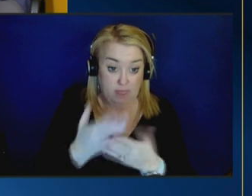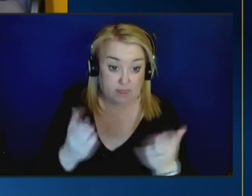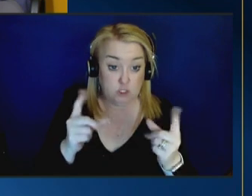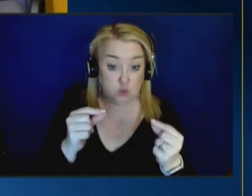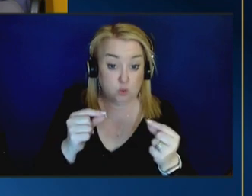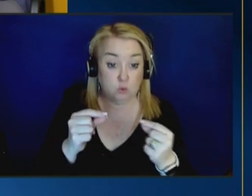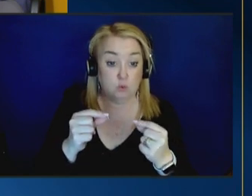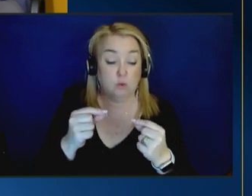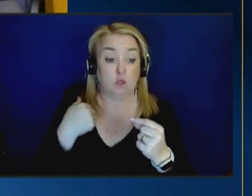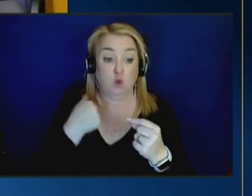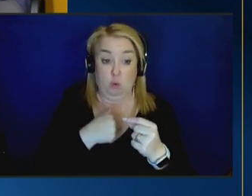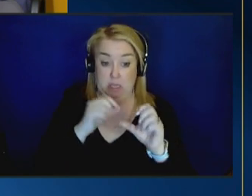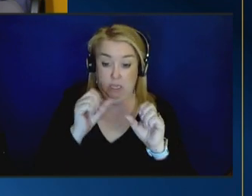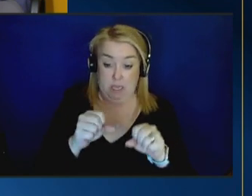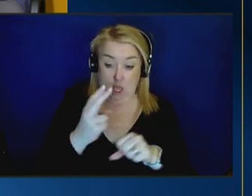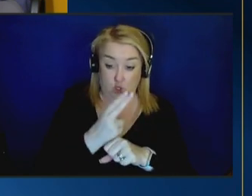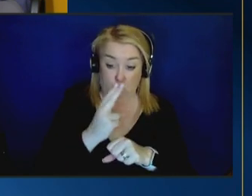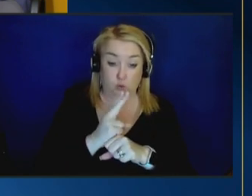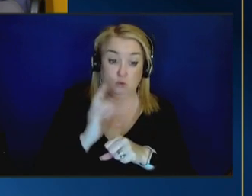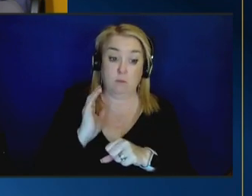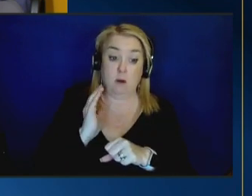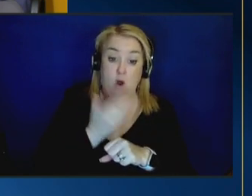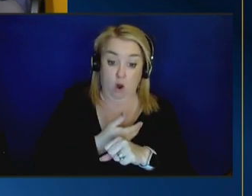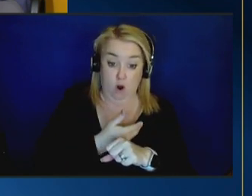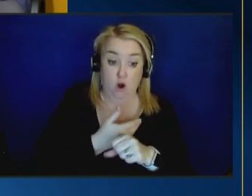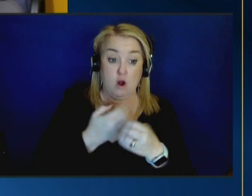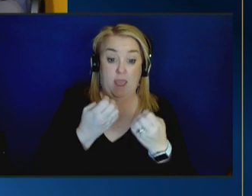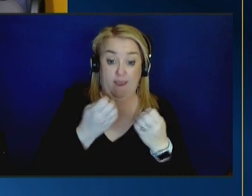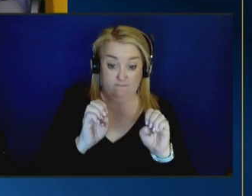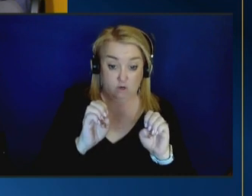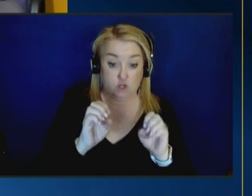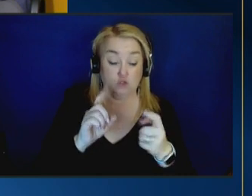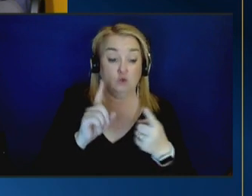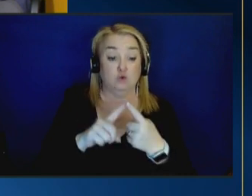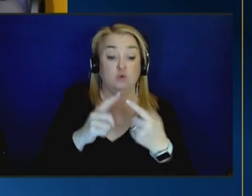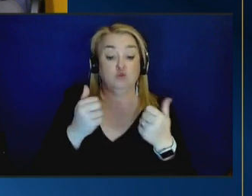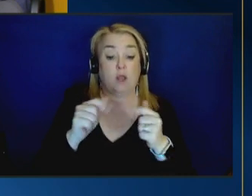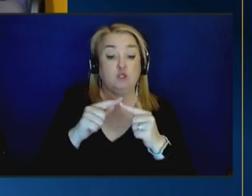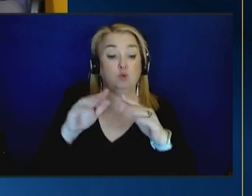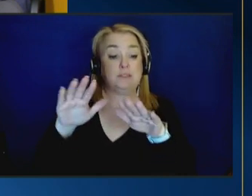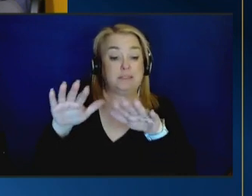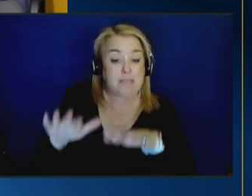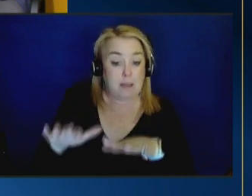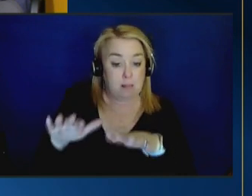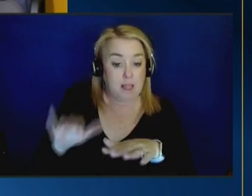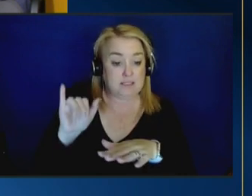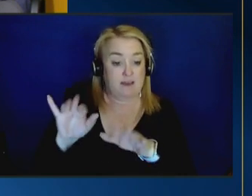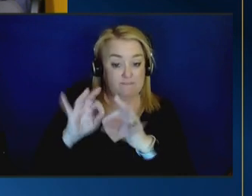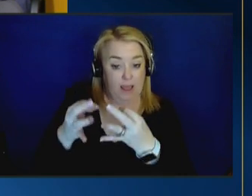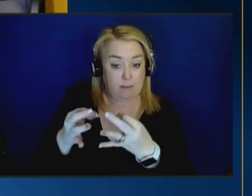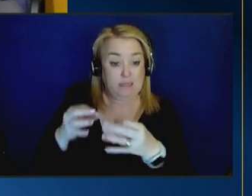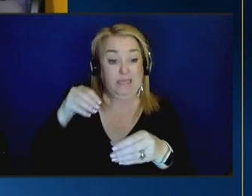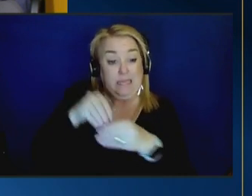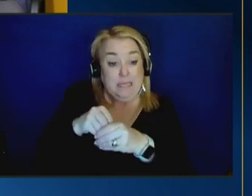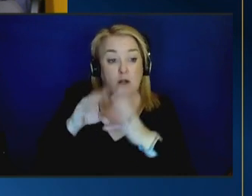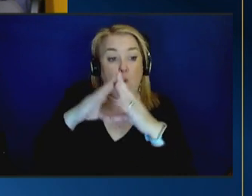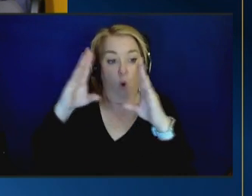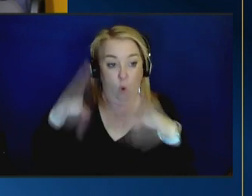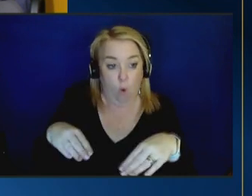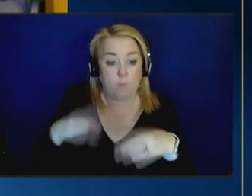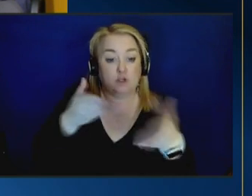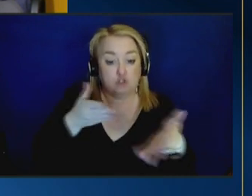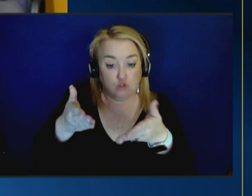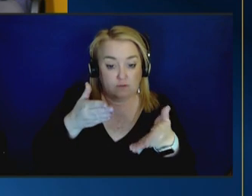actually use more of our efforts to really try to stabilize that family's right in-home services a lot of the services that family first